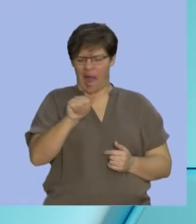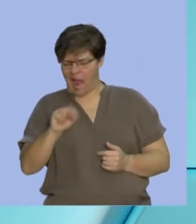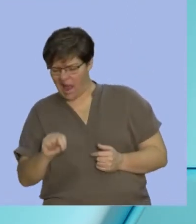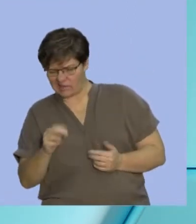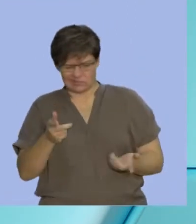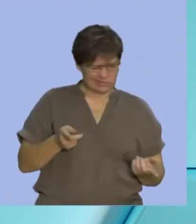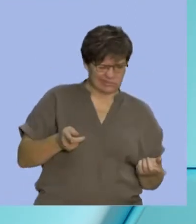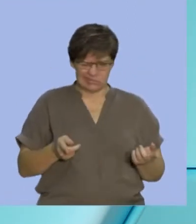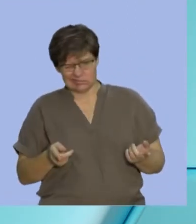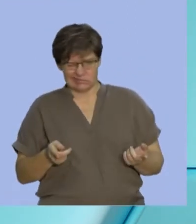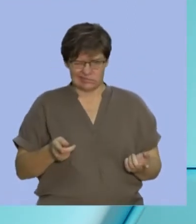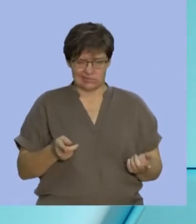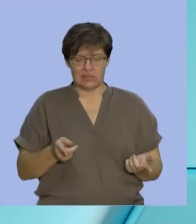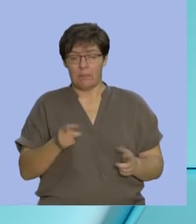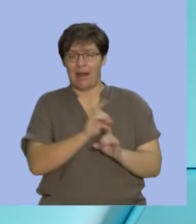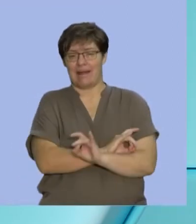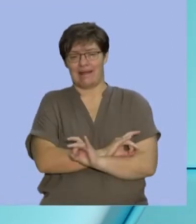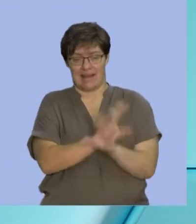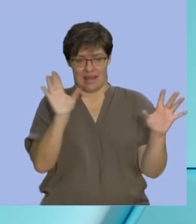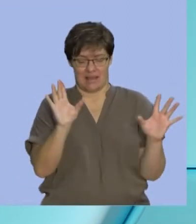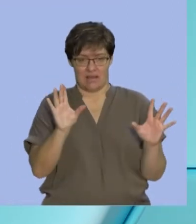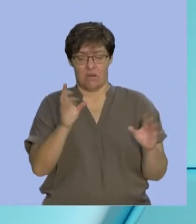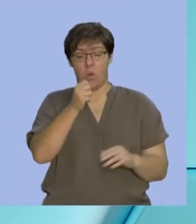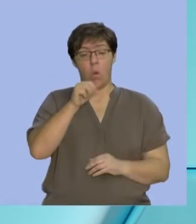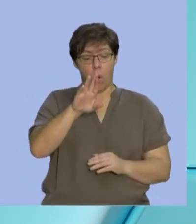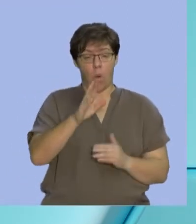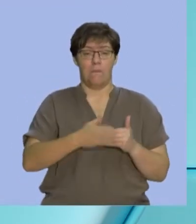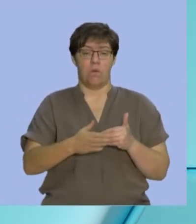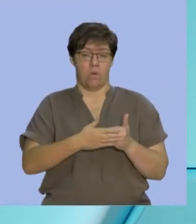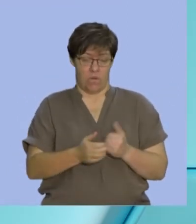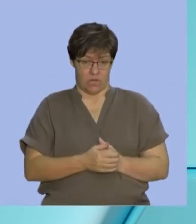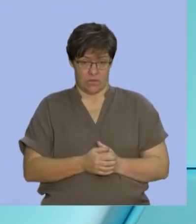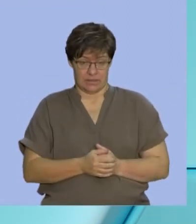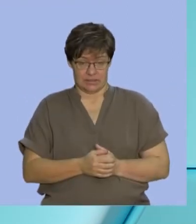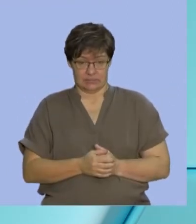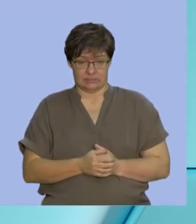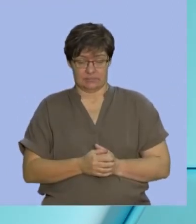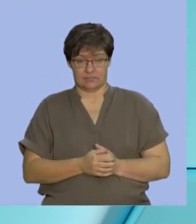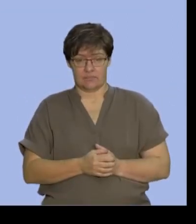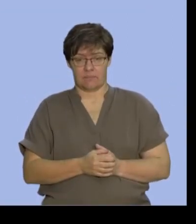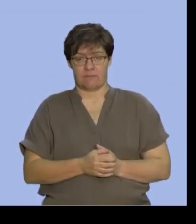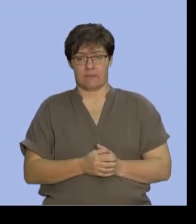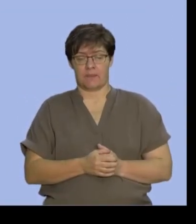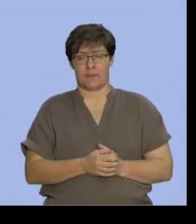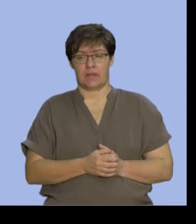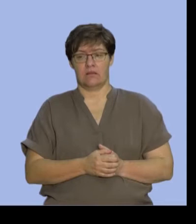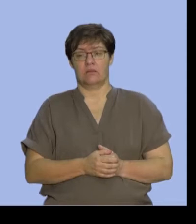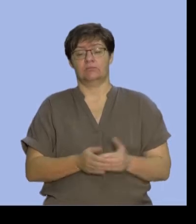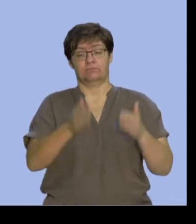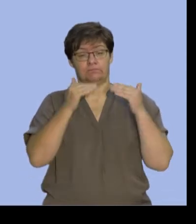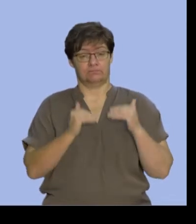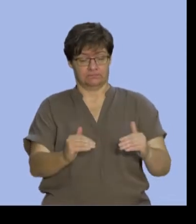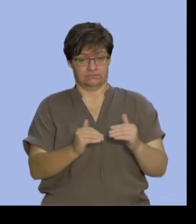want to make that very clear again. That OR means more. Please try and remember that. Now, if we go on